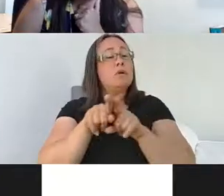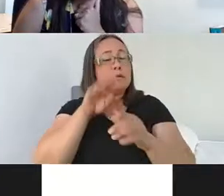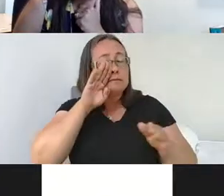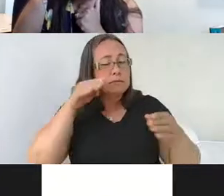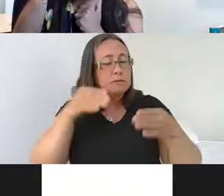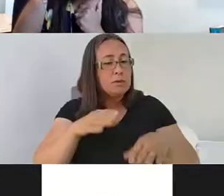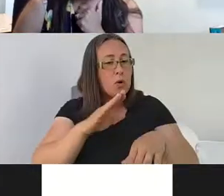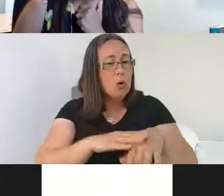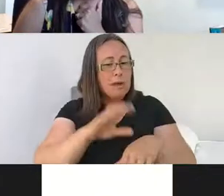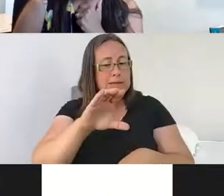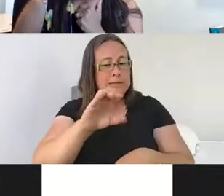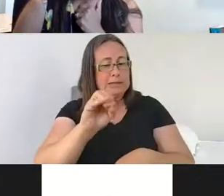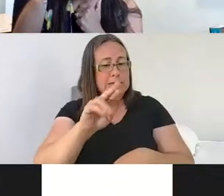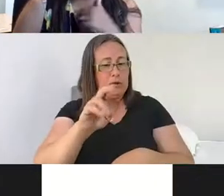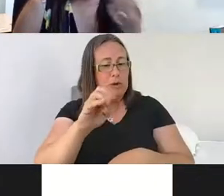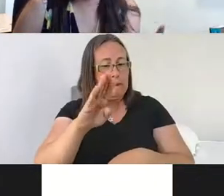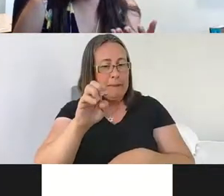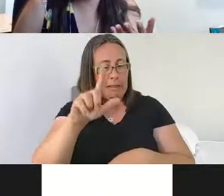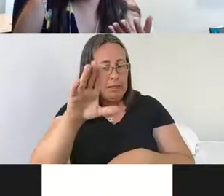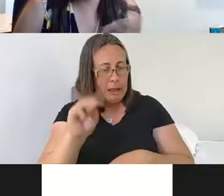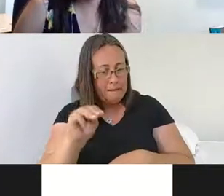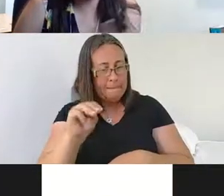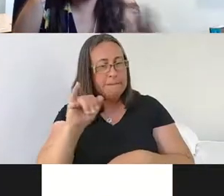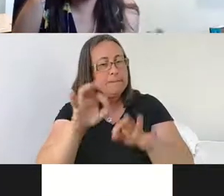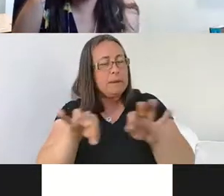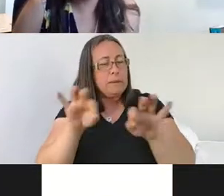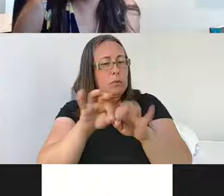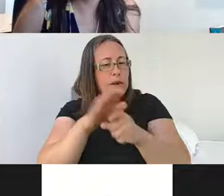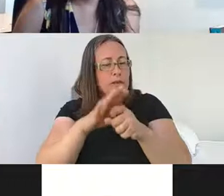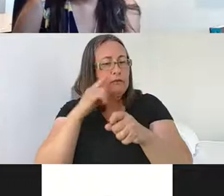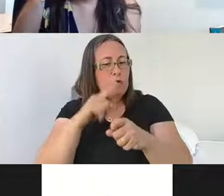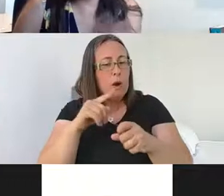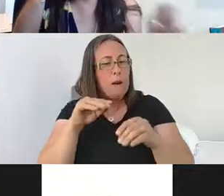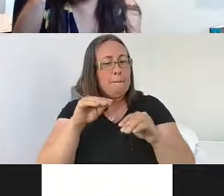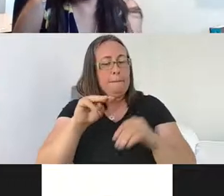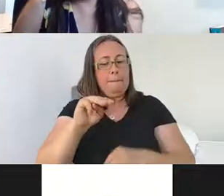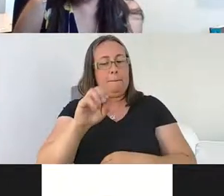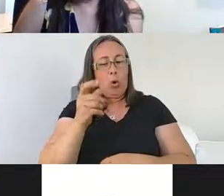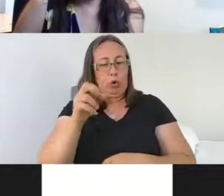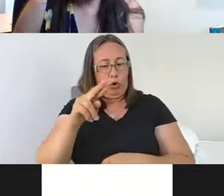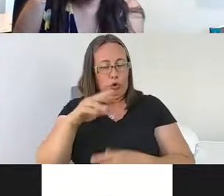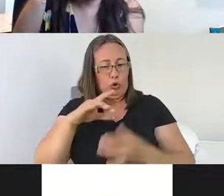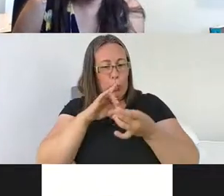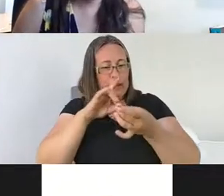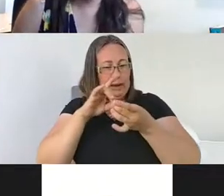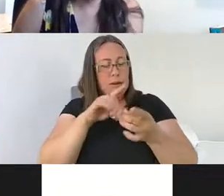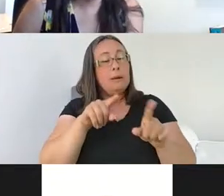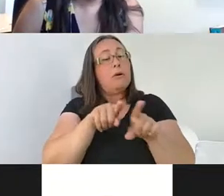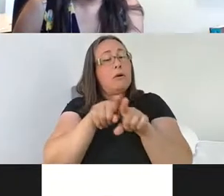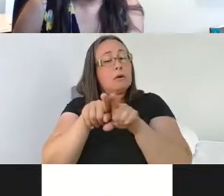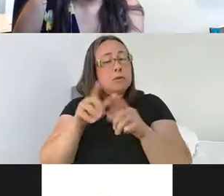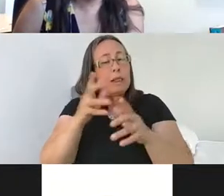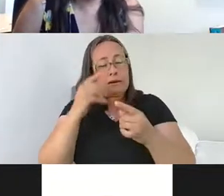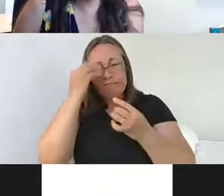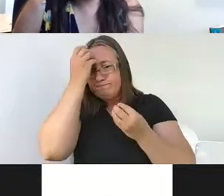research in the cerebellum, which is an area that's really important for motor learning, motor coordination, but also a lot of cognitive functions.